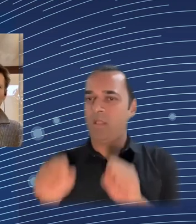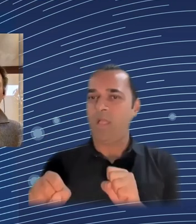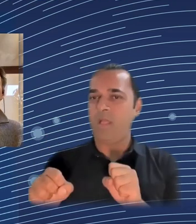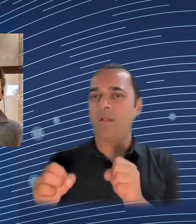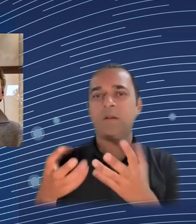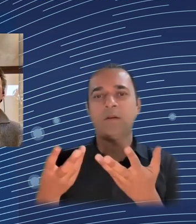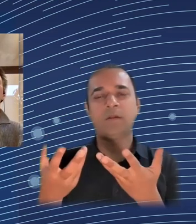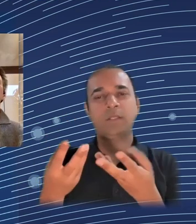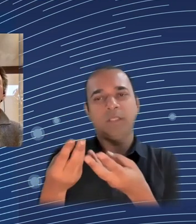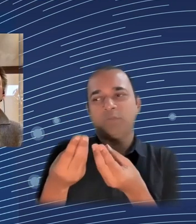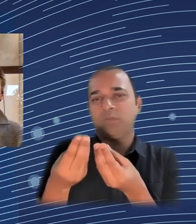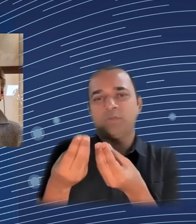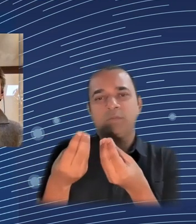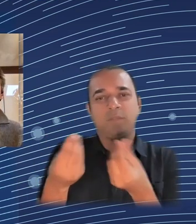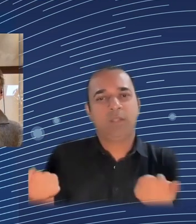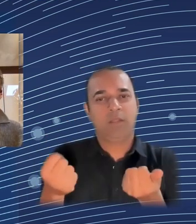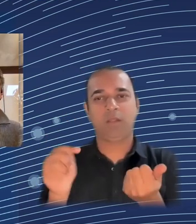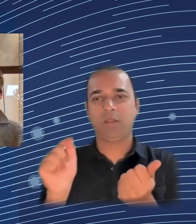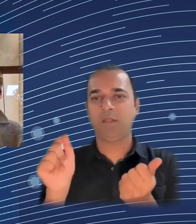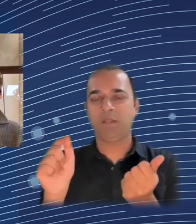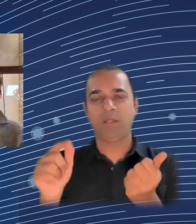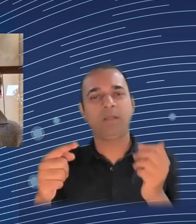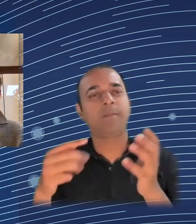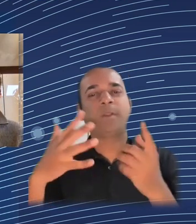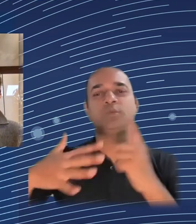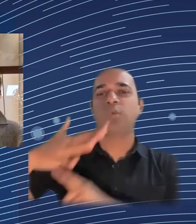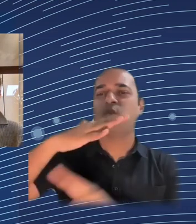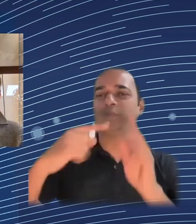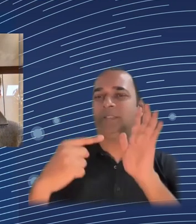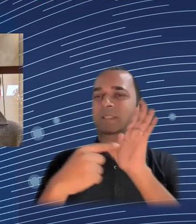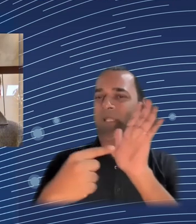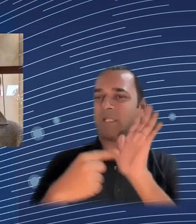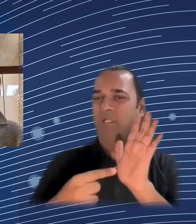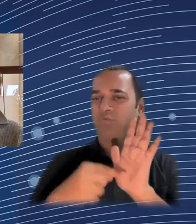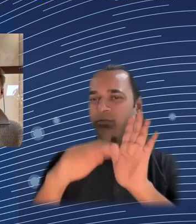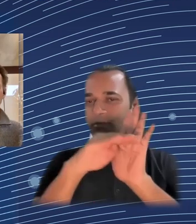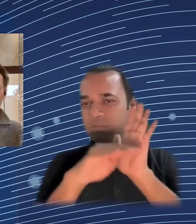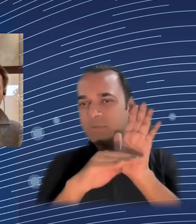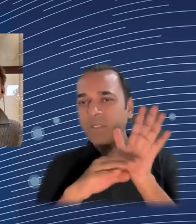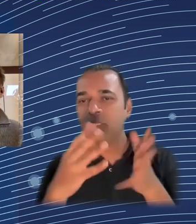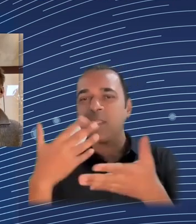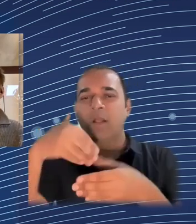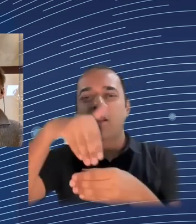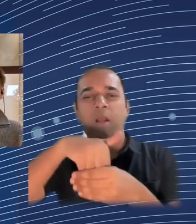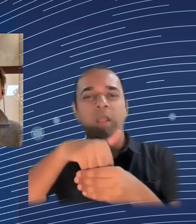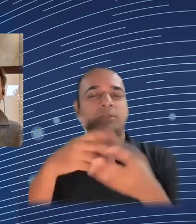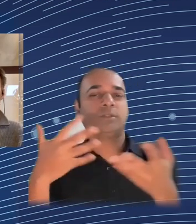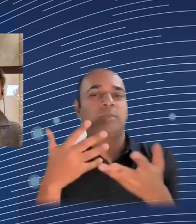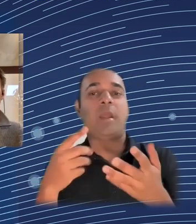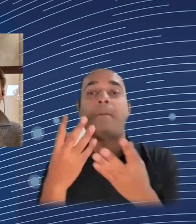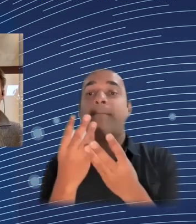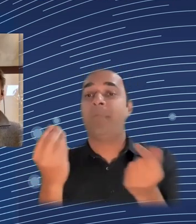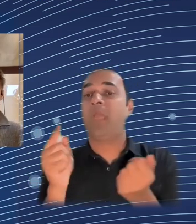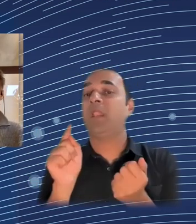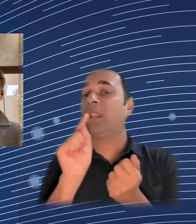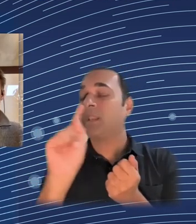European project that are evaluated with, for example, the number of people that are being employed or